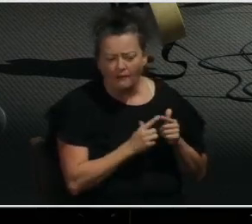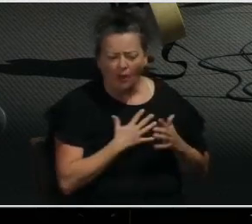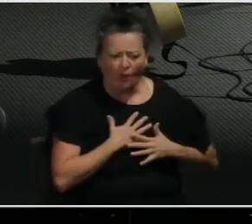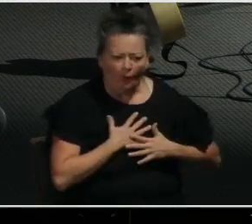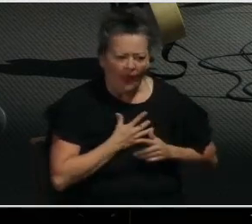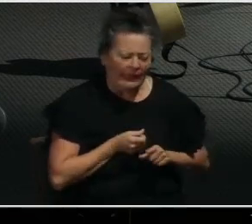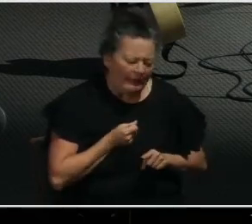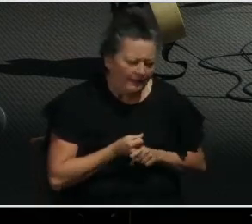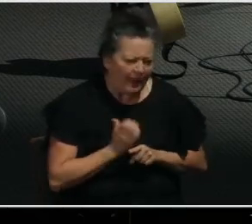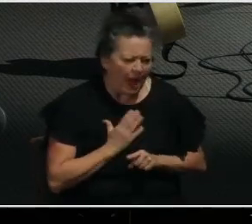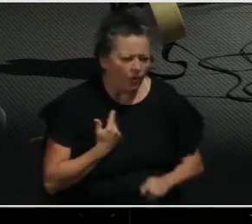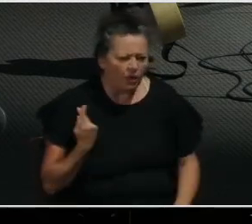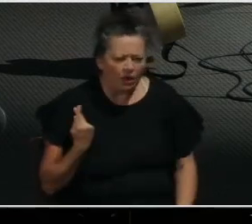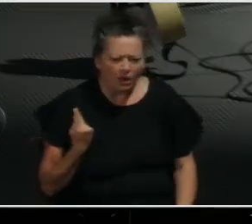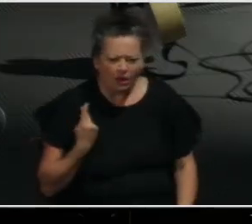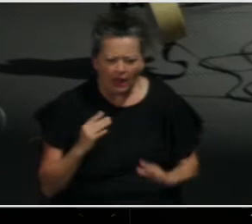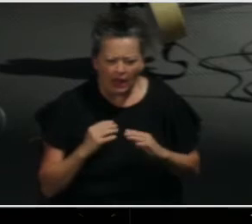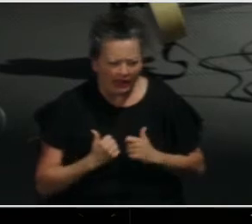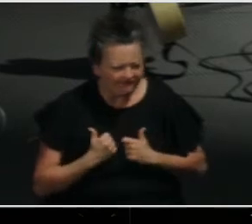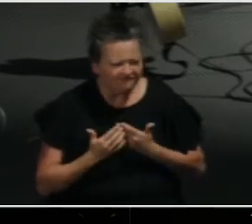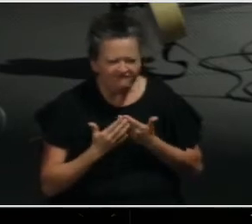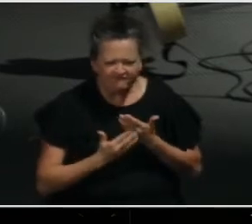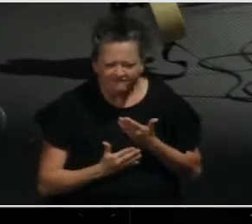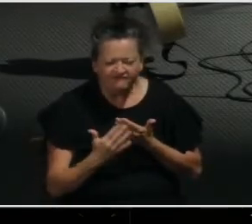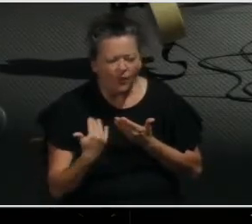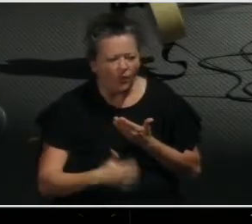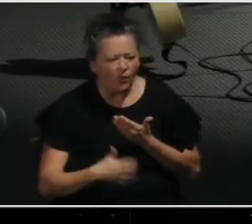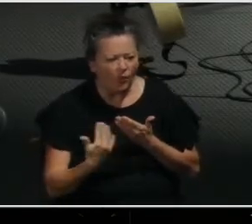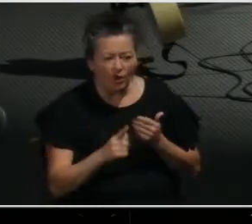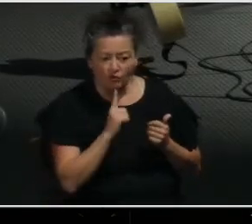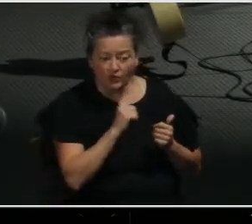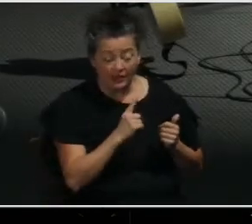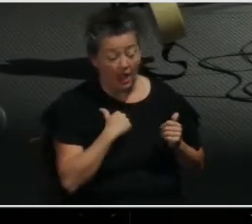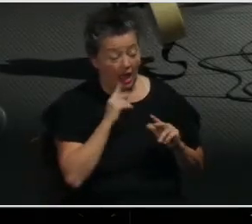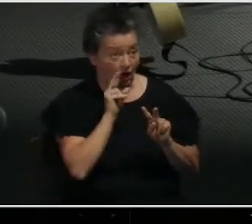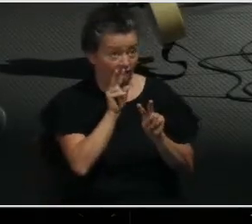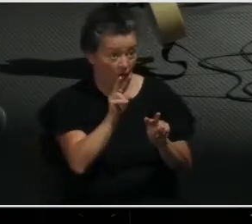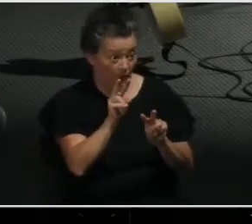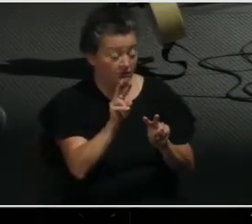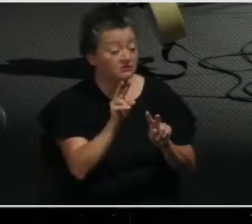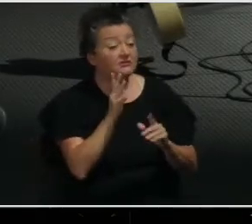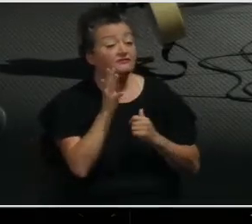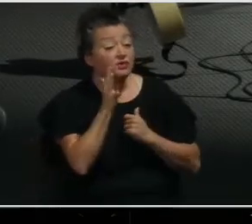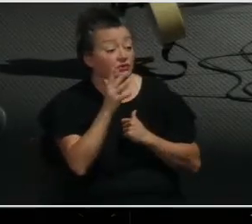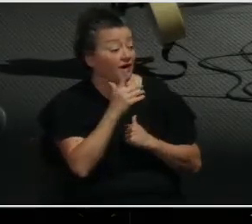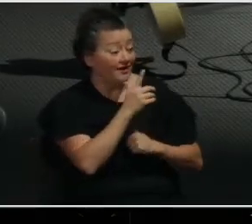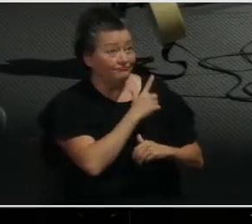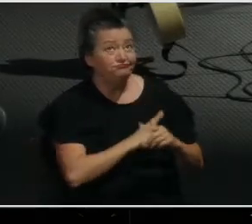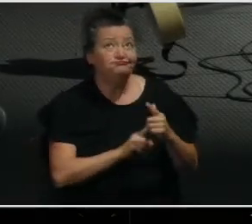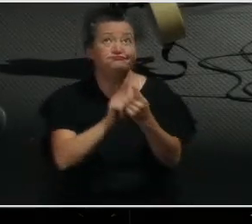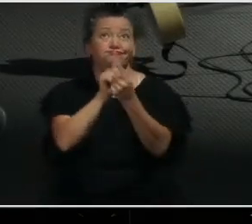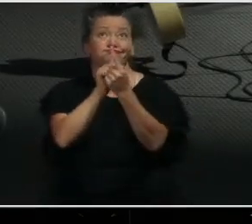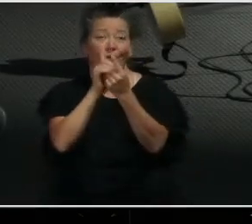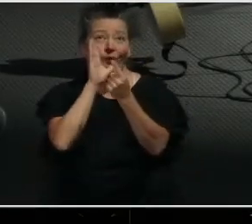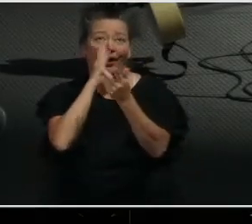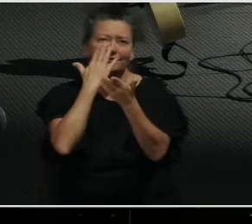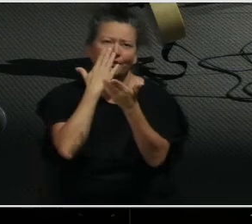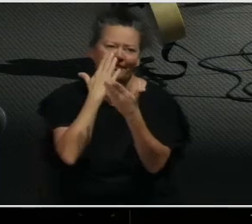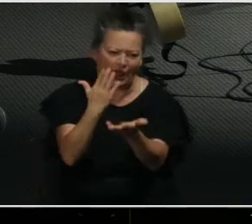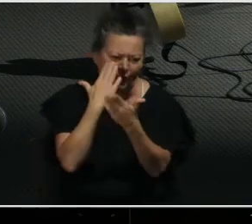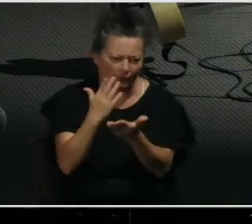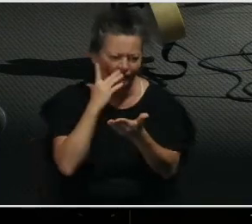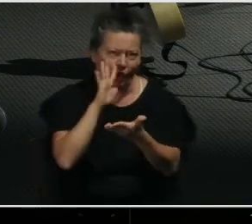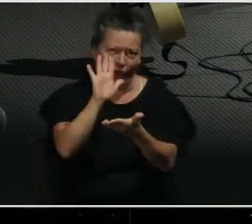see Teresa face to face and thanking her for the ministry that she did on our behalf. And whenever I think about Teresa,